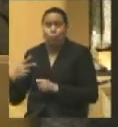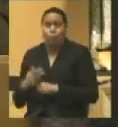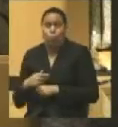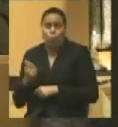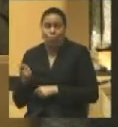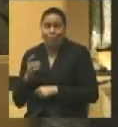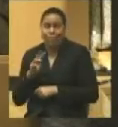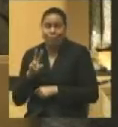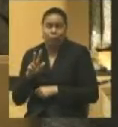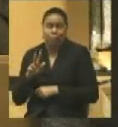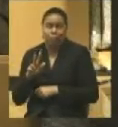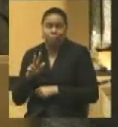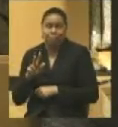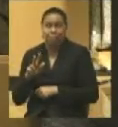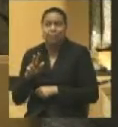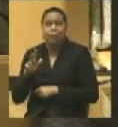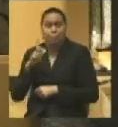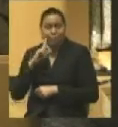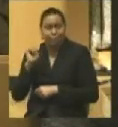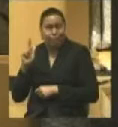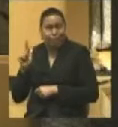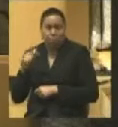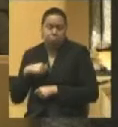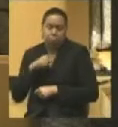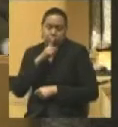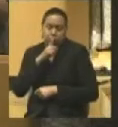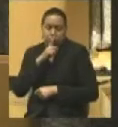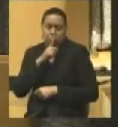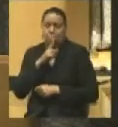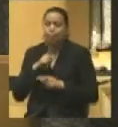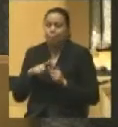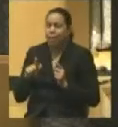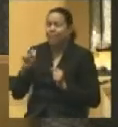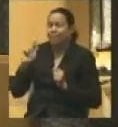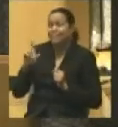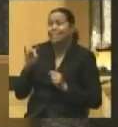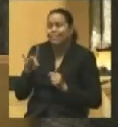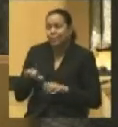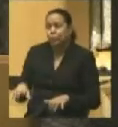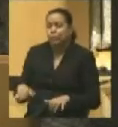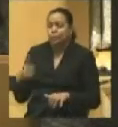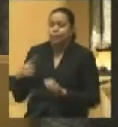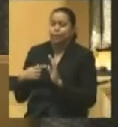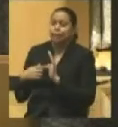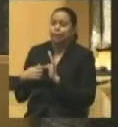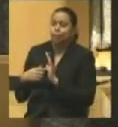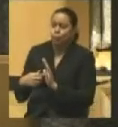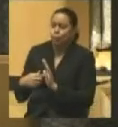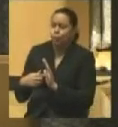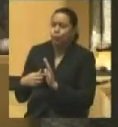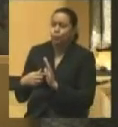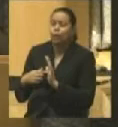1863, because Lincoln did pay attention. But what Lincoln did, I think, was representative of and symbolic